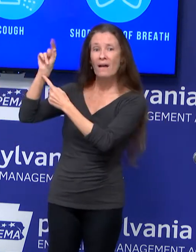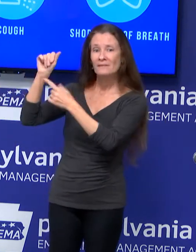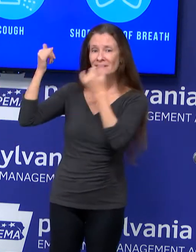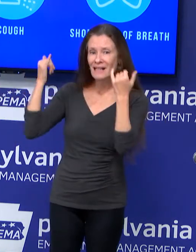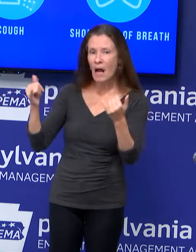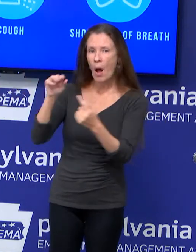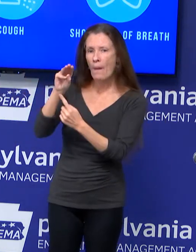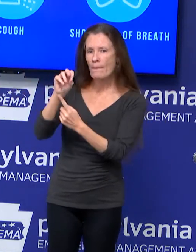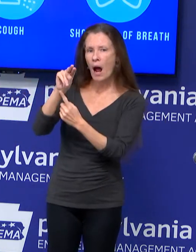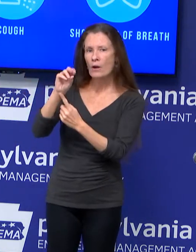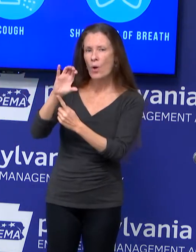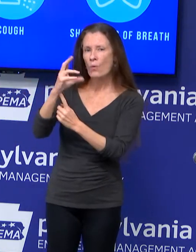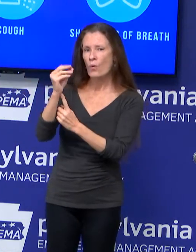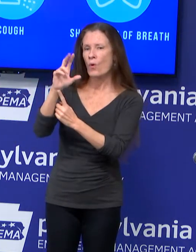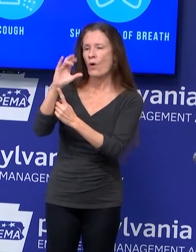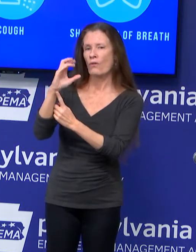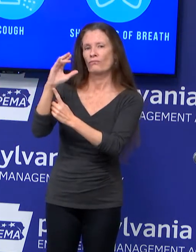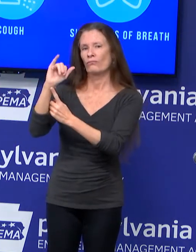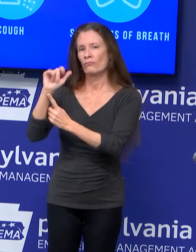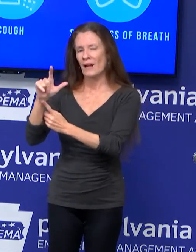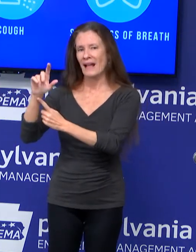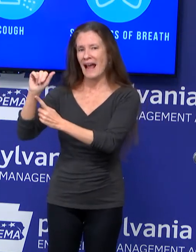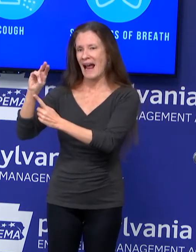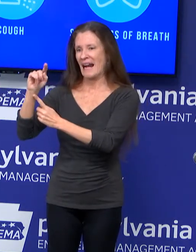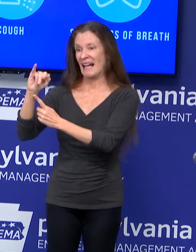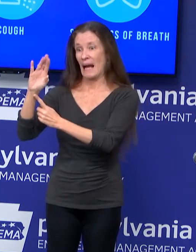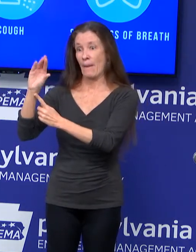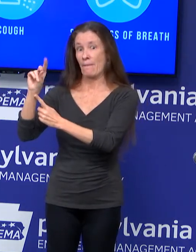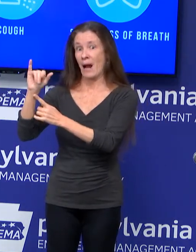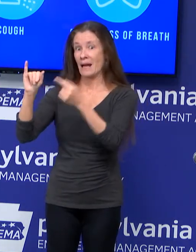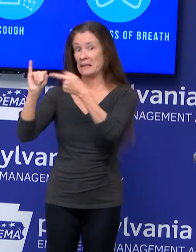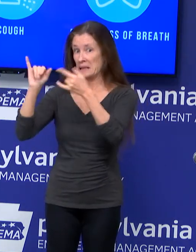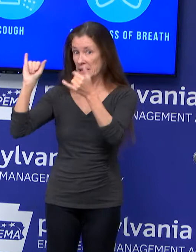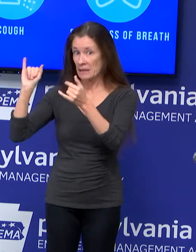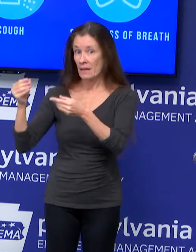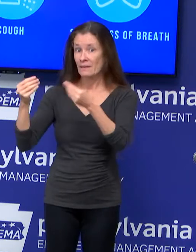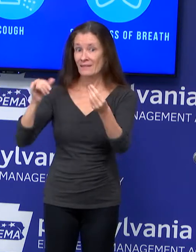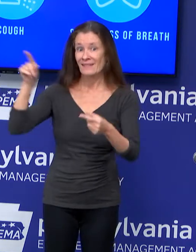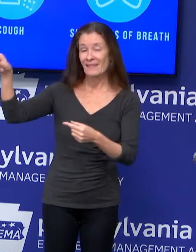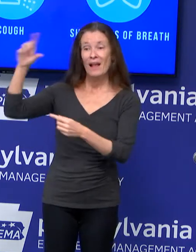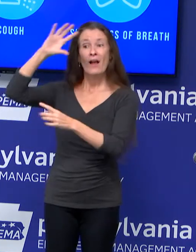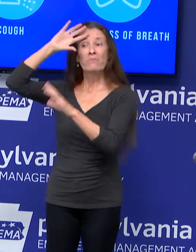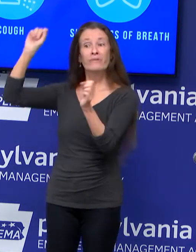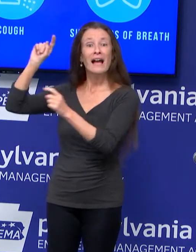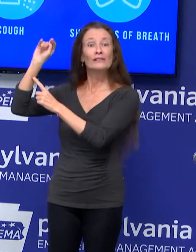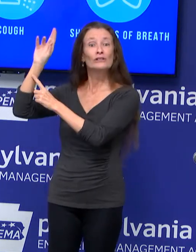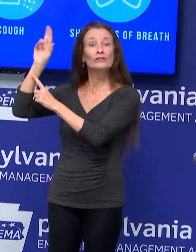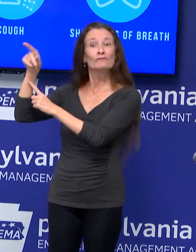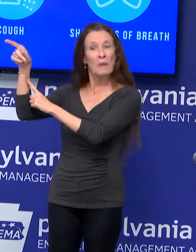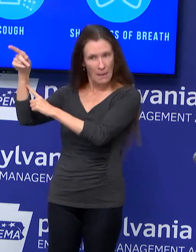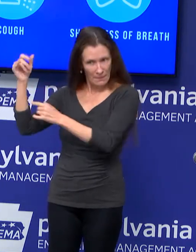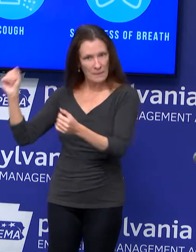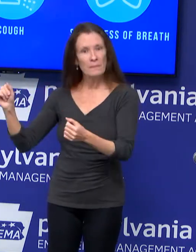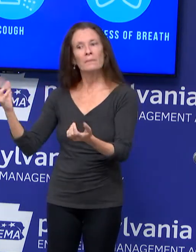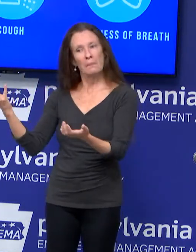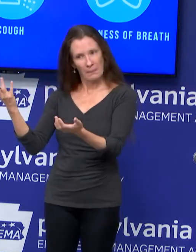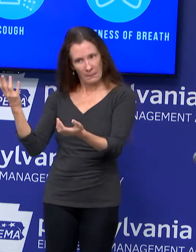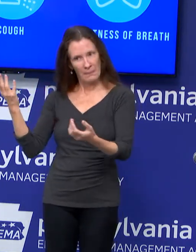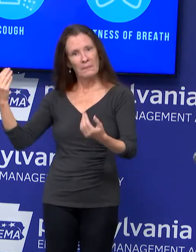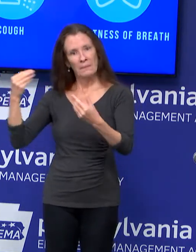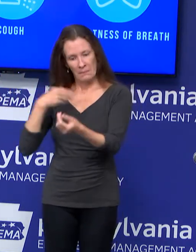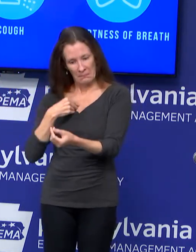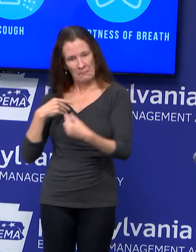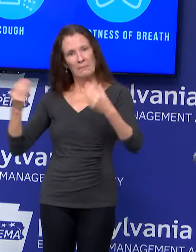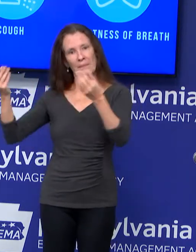President Trump received. But there are no miracle cures, by any means. But our medical care is better. But with these